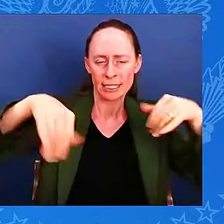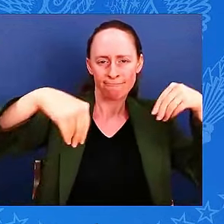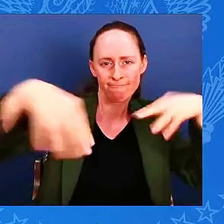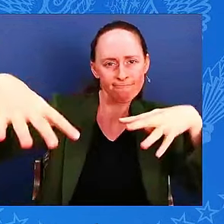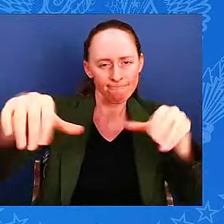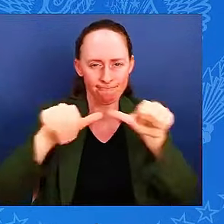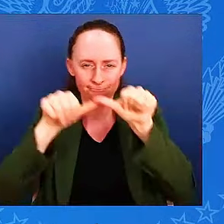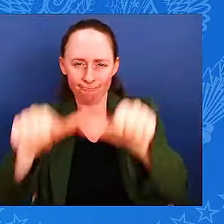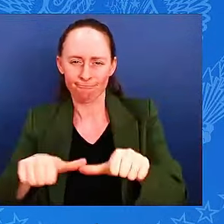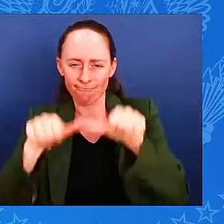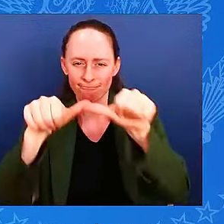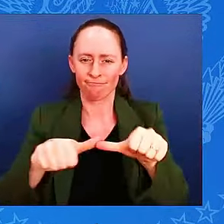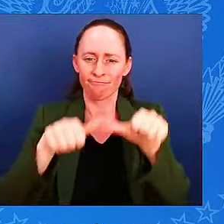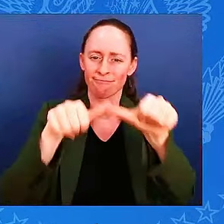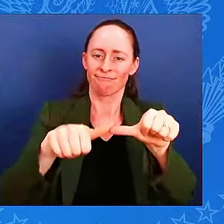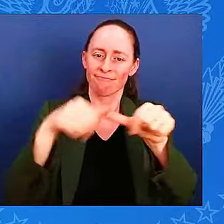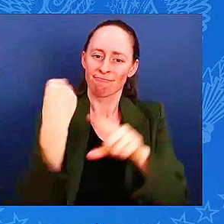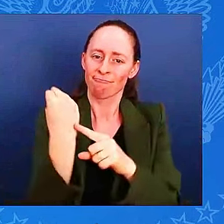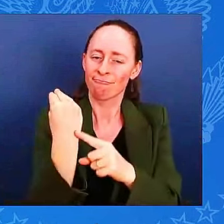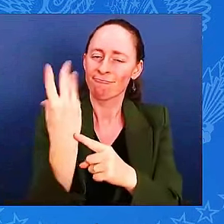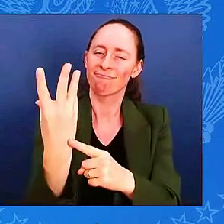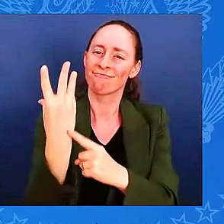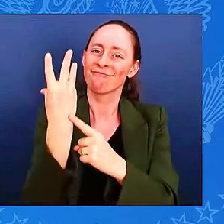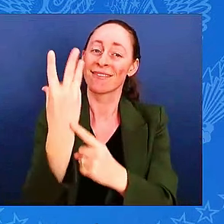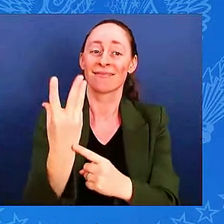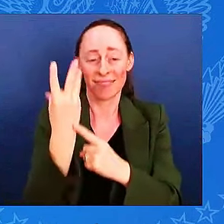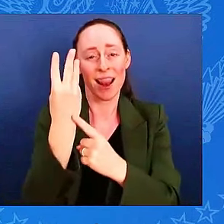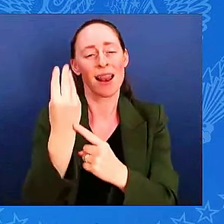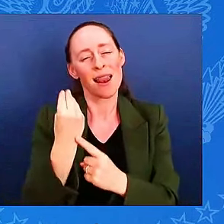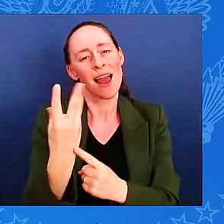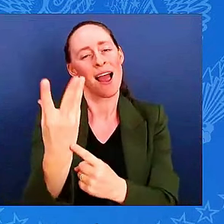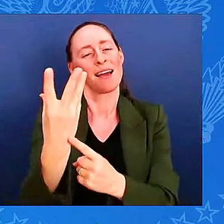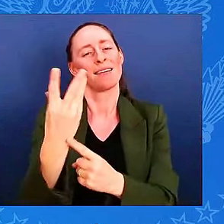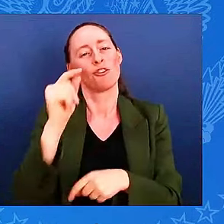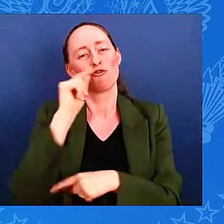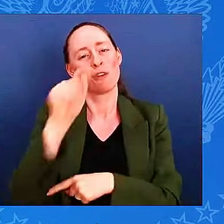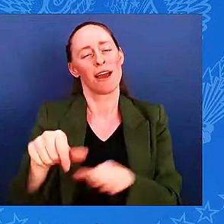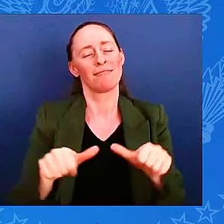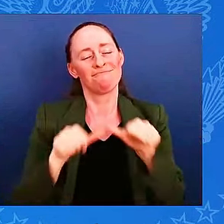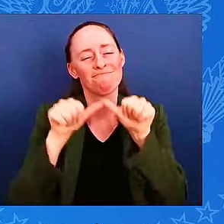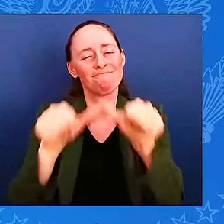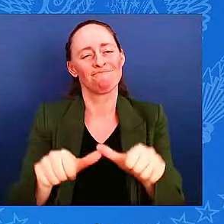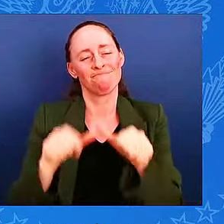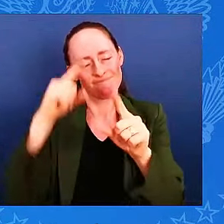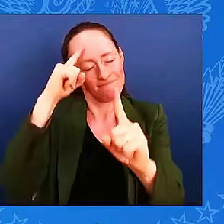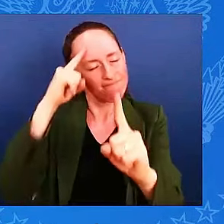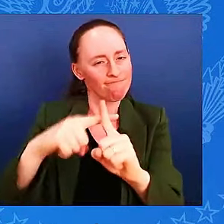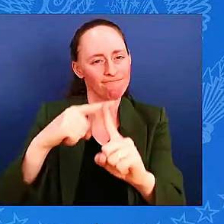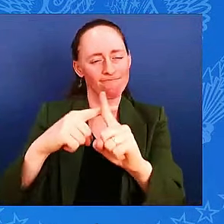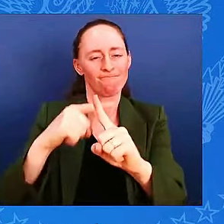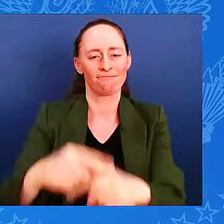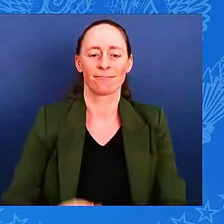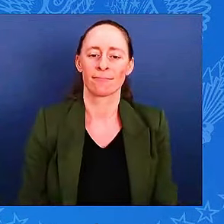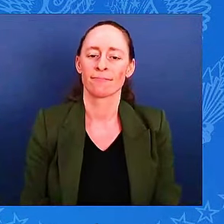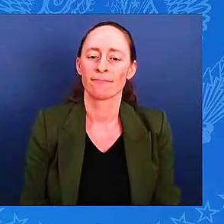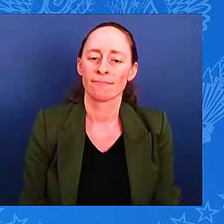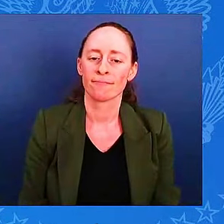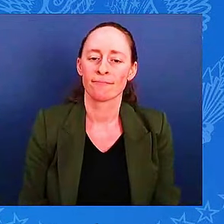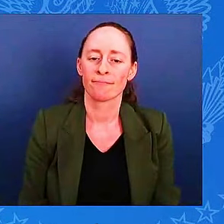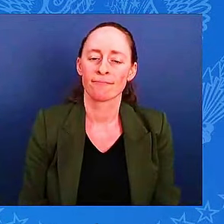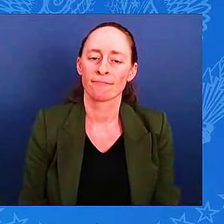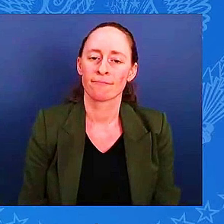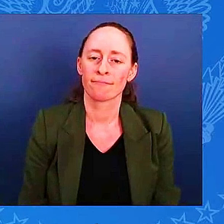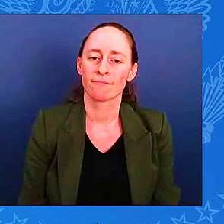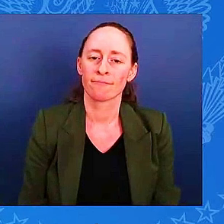And allow me to share a last thought with you. We can never match the sacrifices the